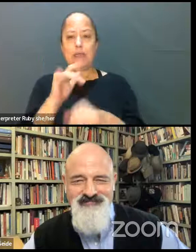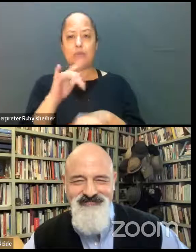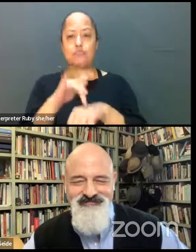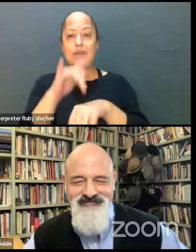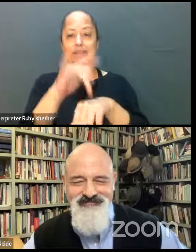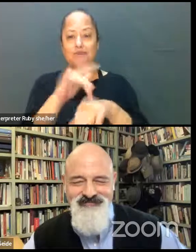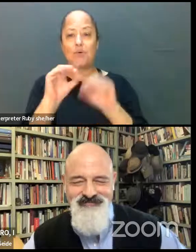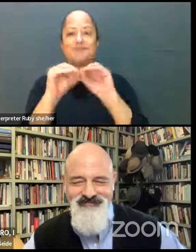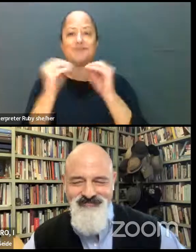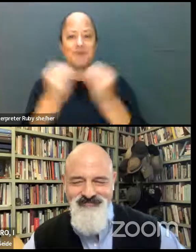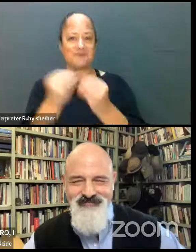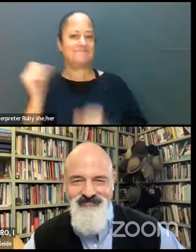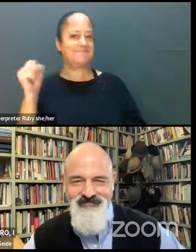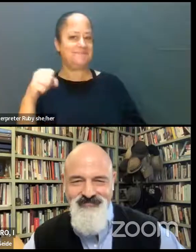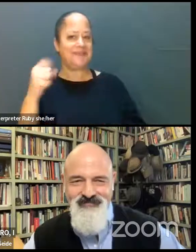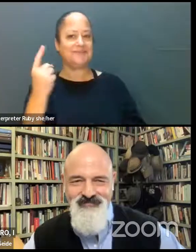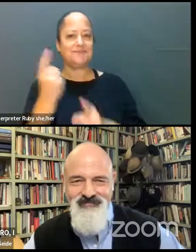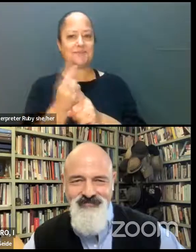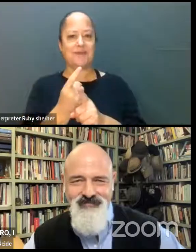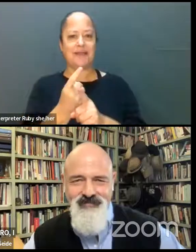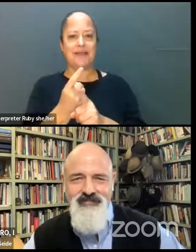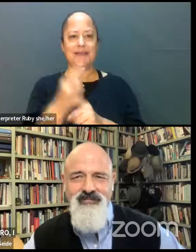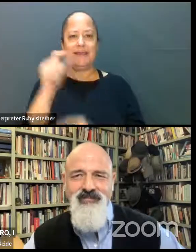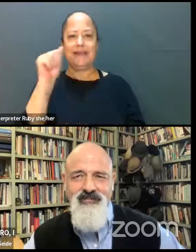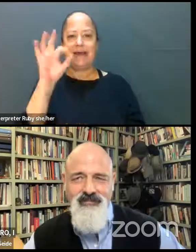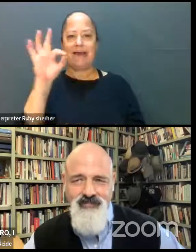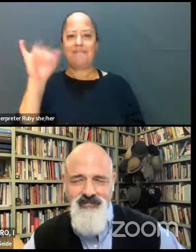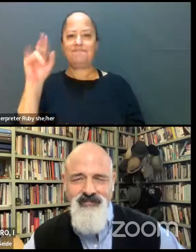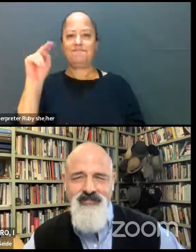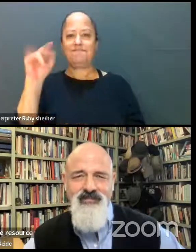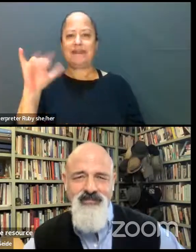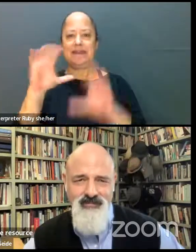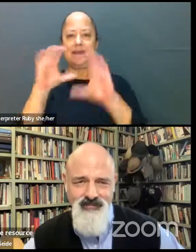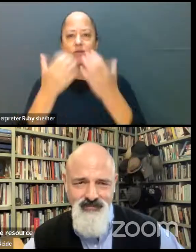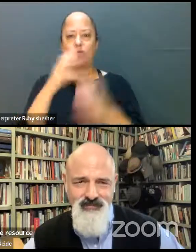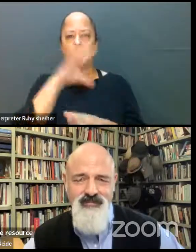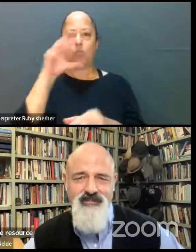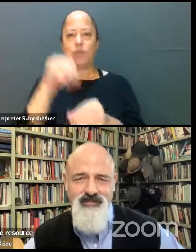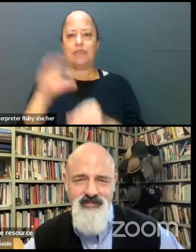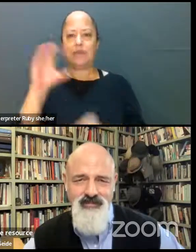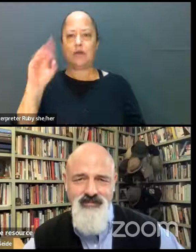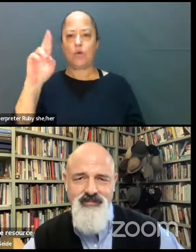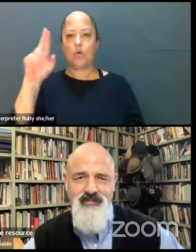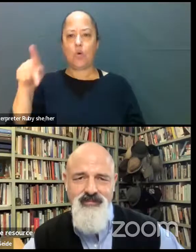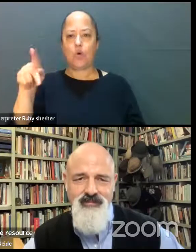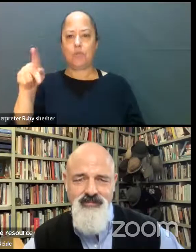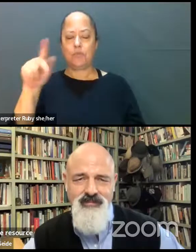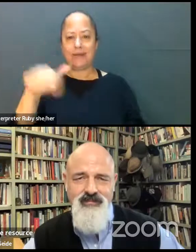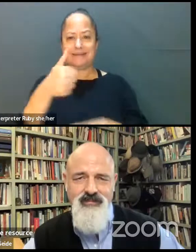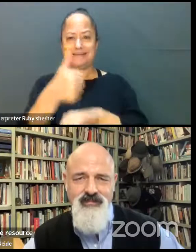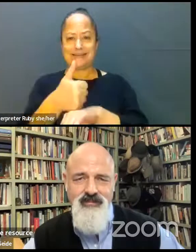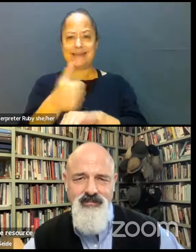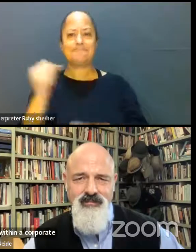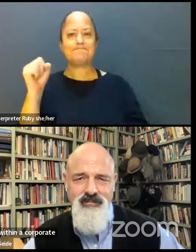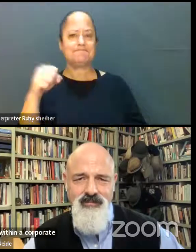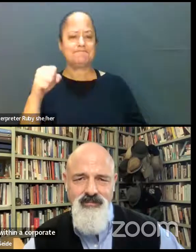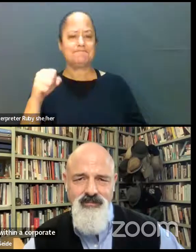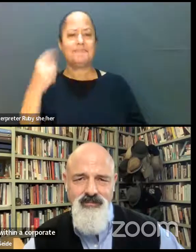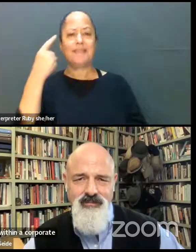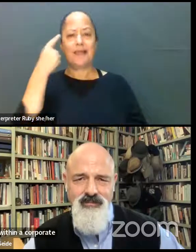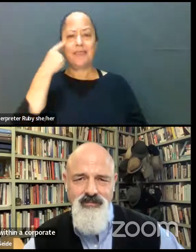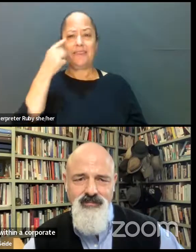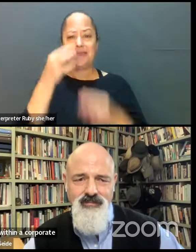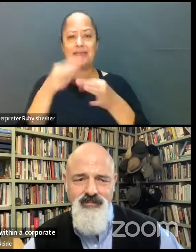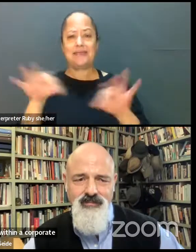right. Thank you. So affinity groups within a corporate setting, yeah. Yeah, I think it's